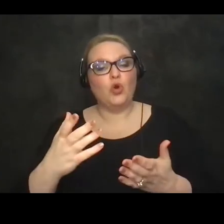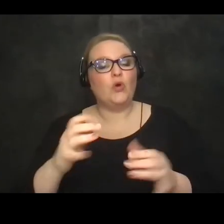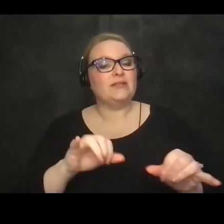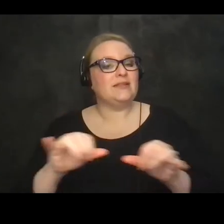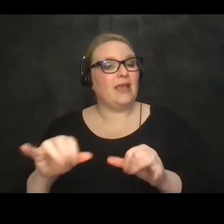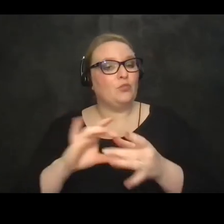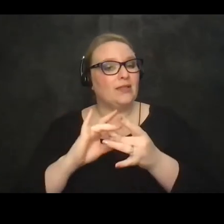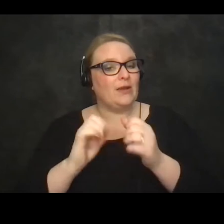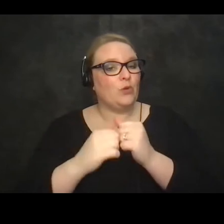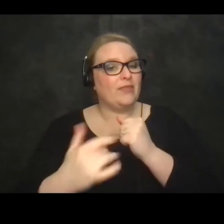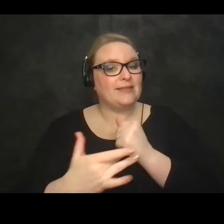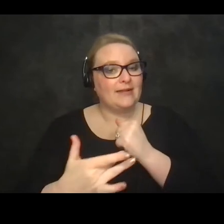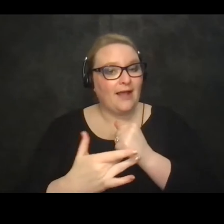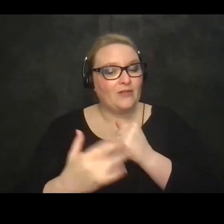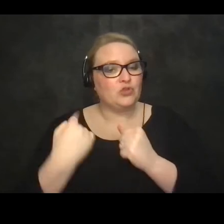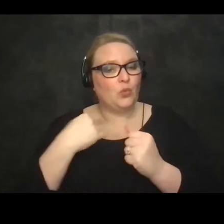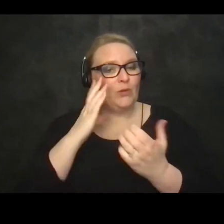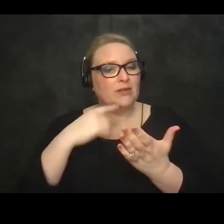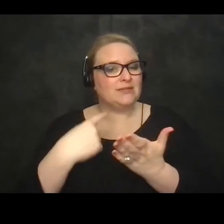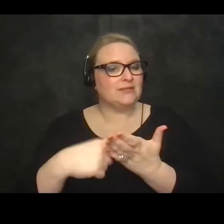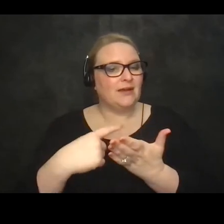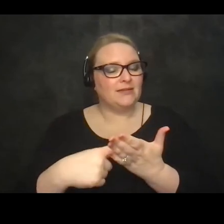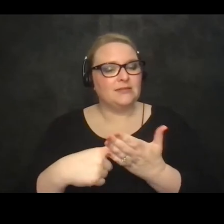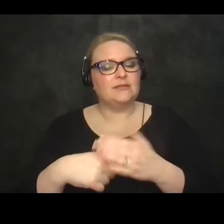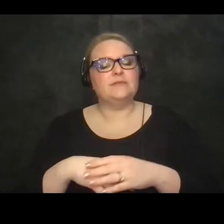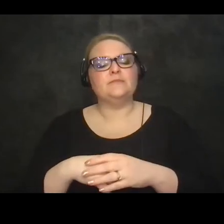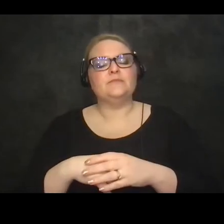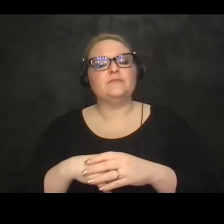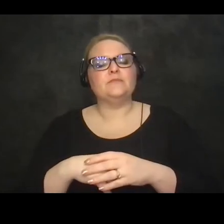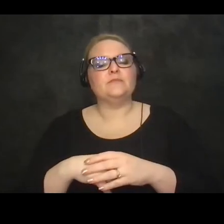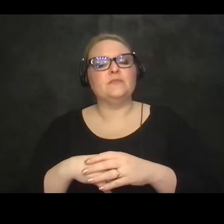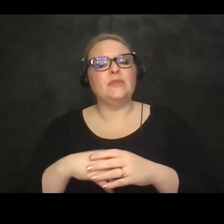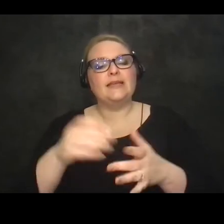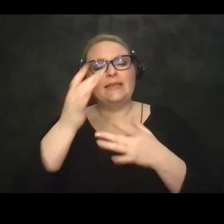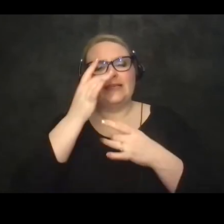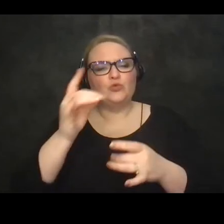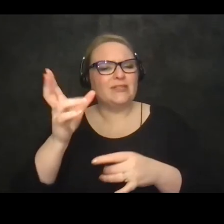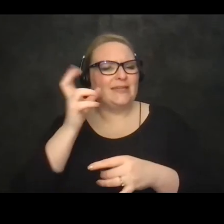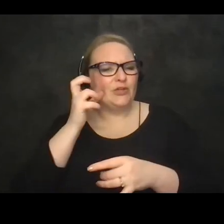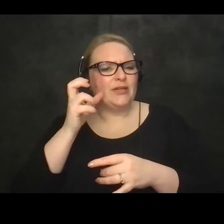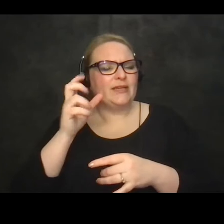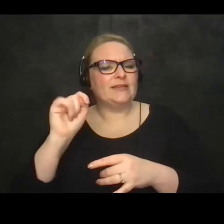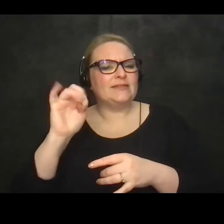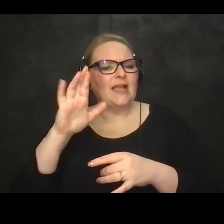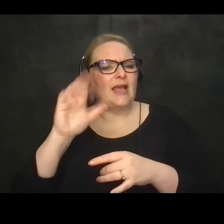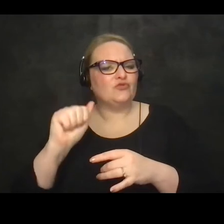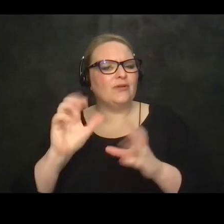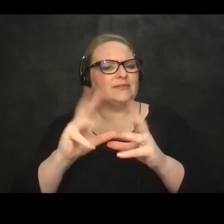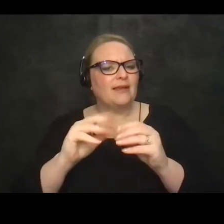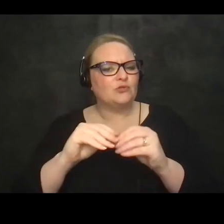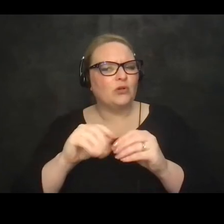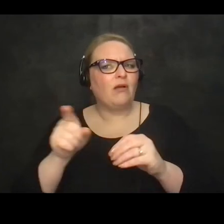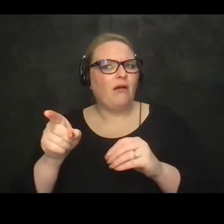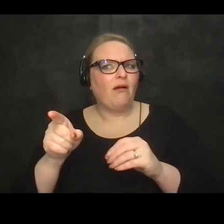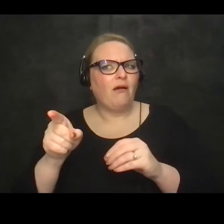technologies that we're going to discuss the assistive technologies and accessibility uh it's very interesting just hearing the end of the Tetra session and thinking about how